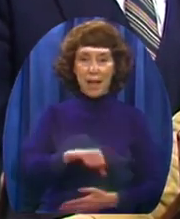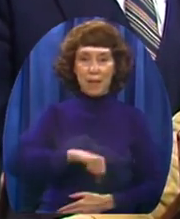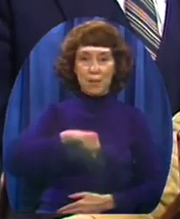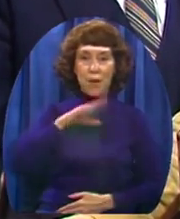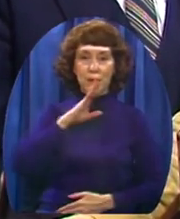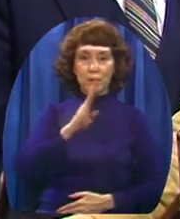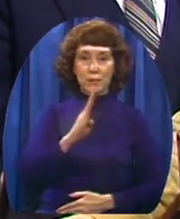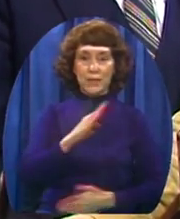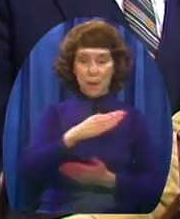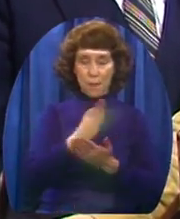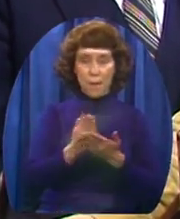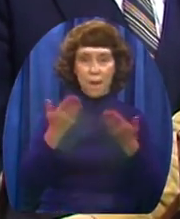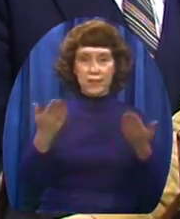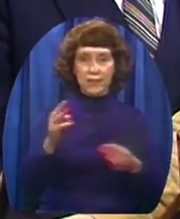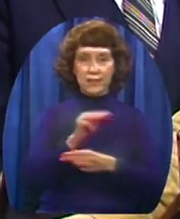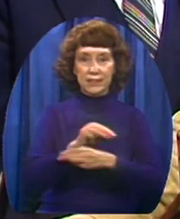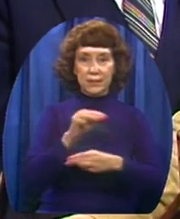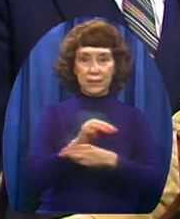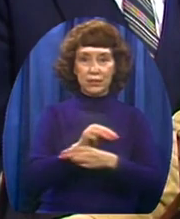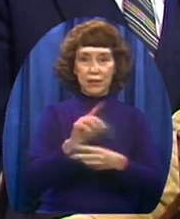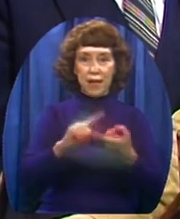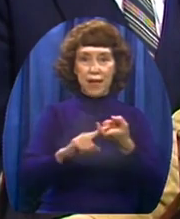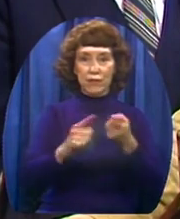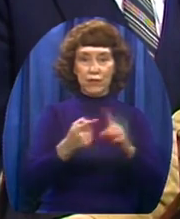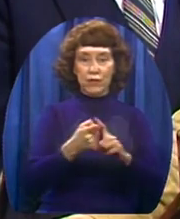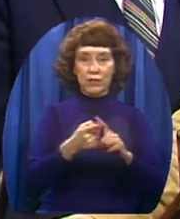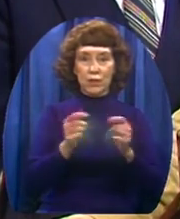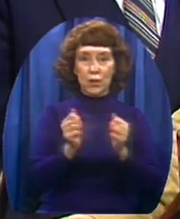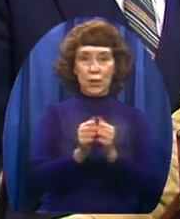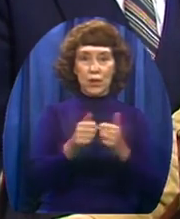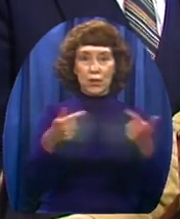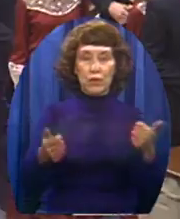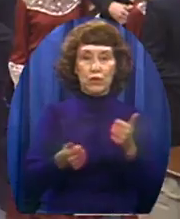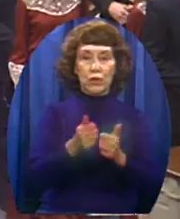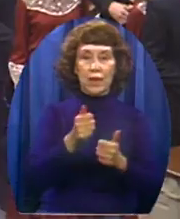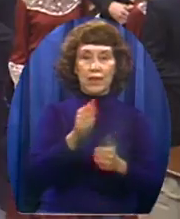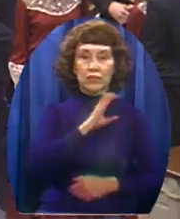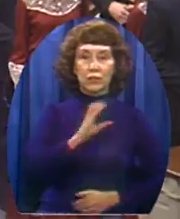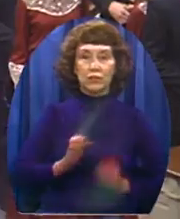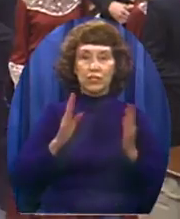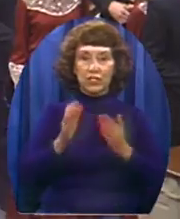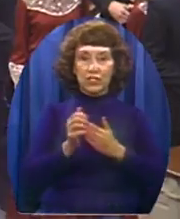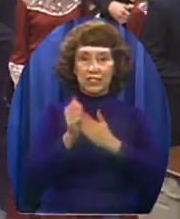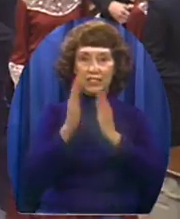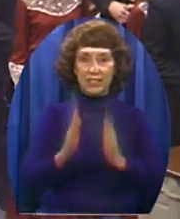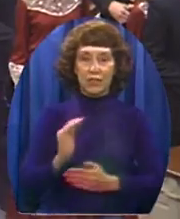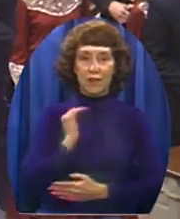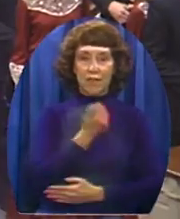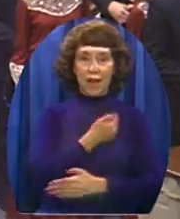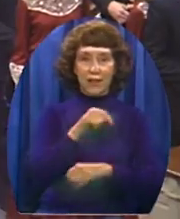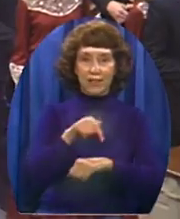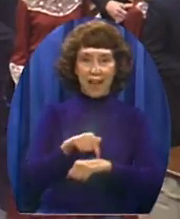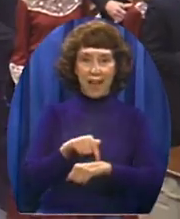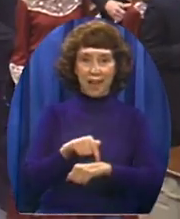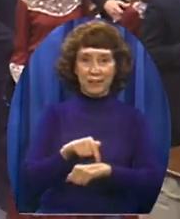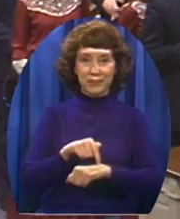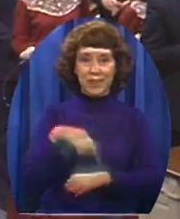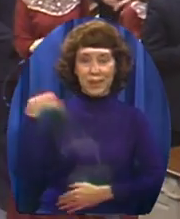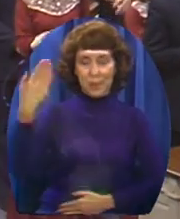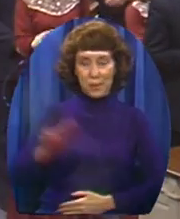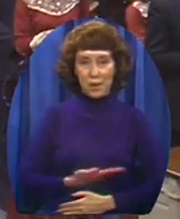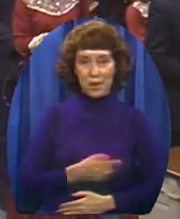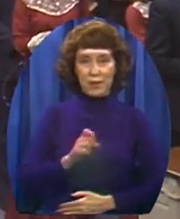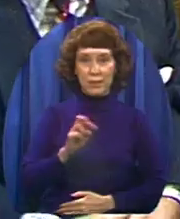ministry, and friends with the greatest Christian leader of our century. Thank you, Gordon. Let's welcome Gordon back to Lynchburg today.